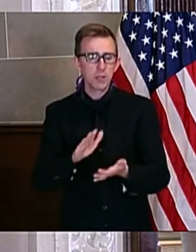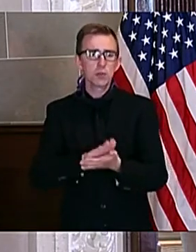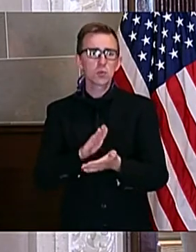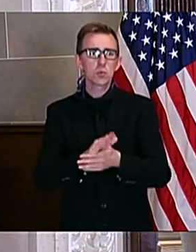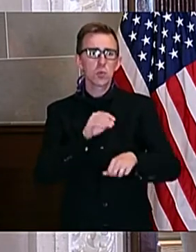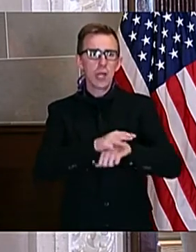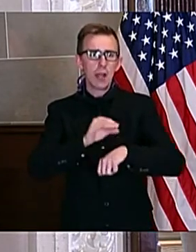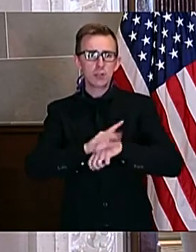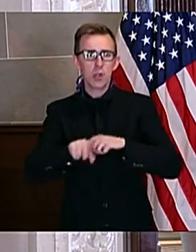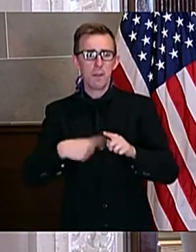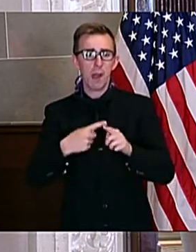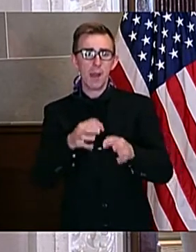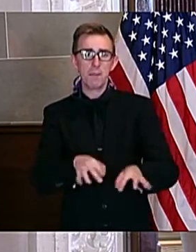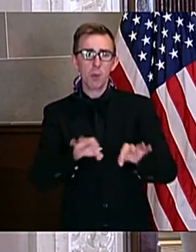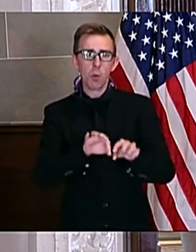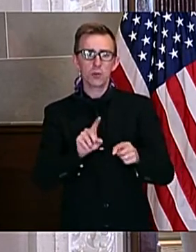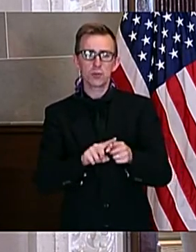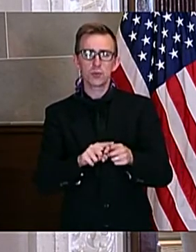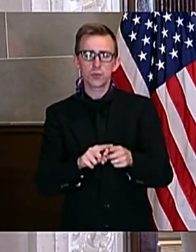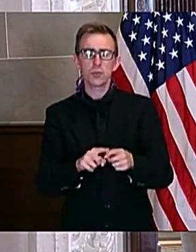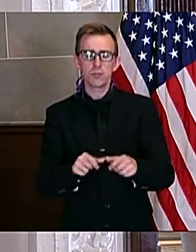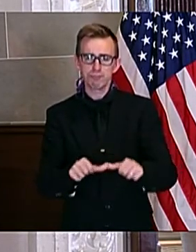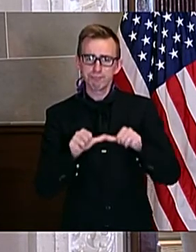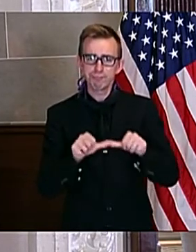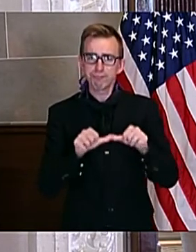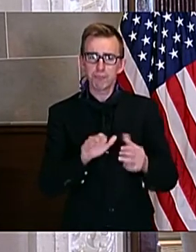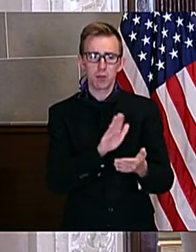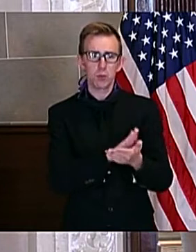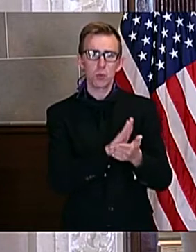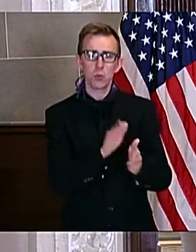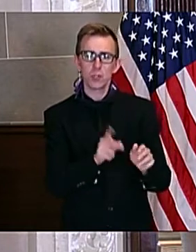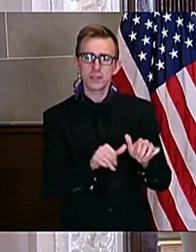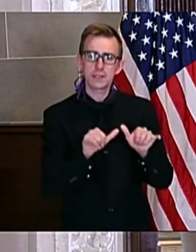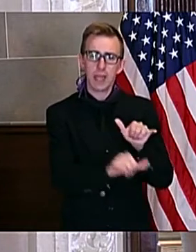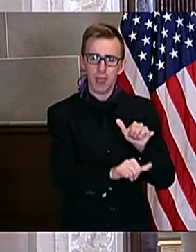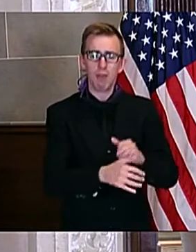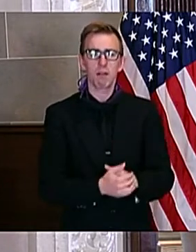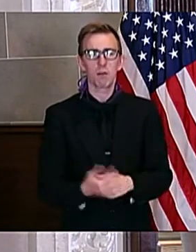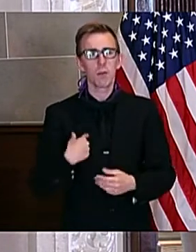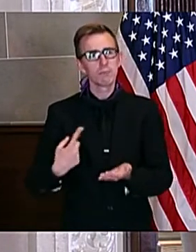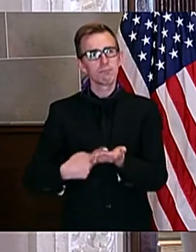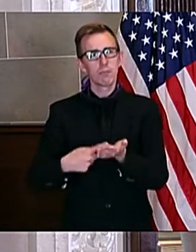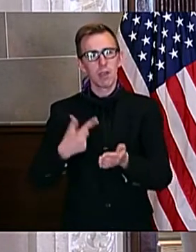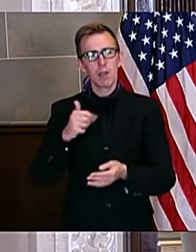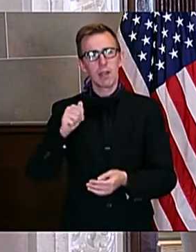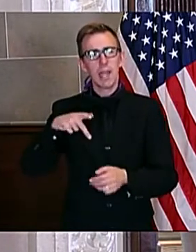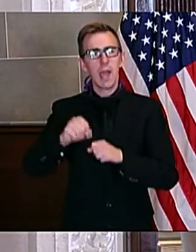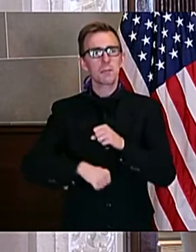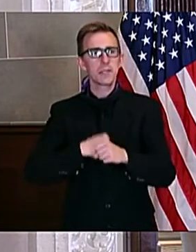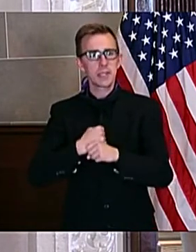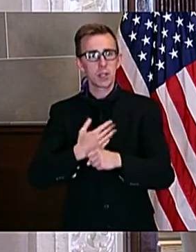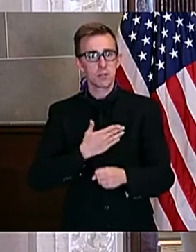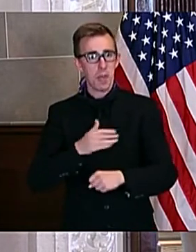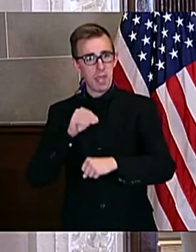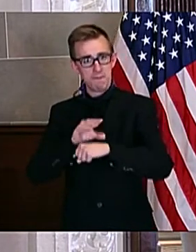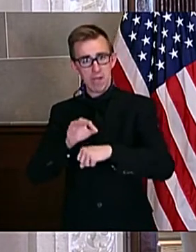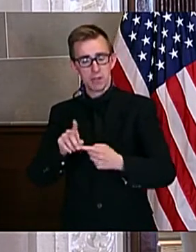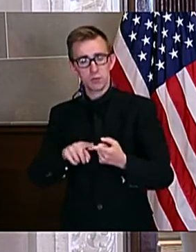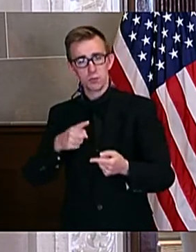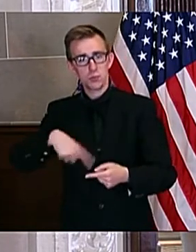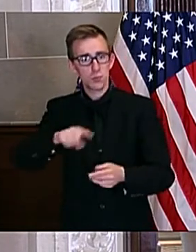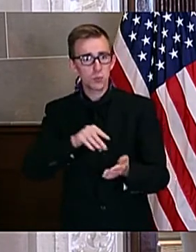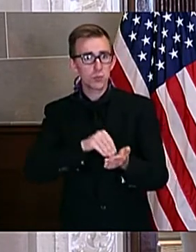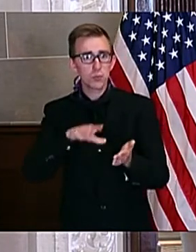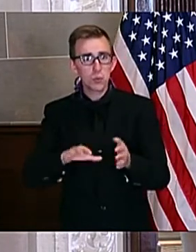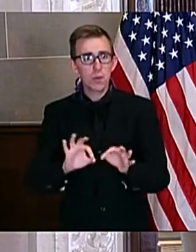the importance of staying with it, of sticking with school. We hear a lot of discussion about gap year. My advice to any student or family out there